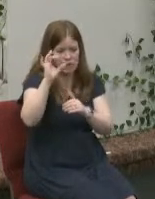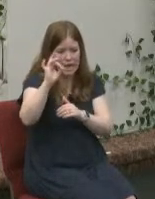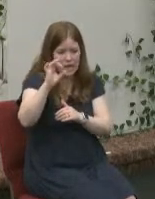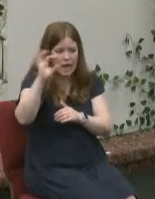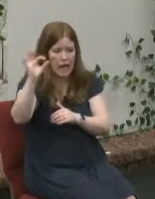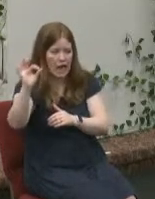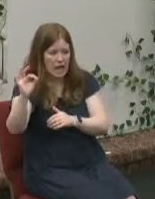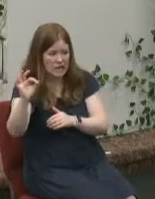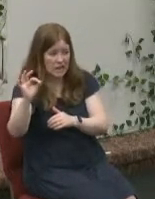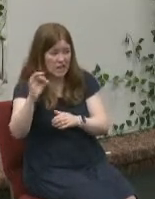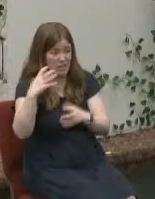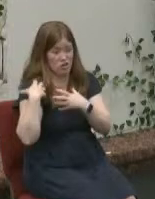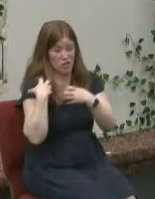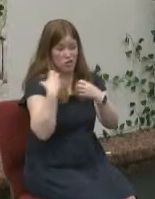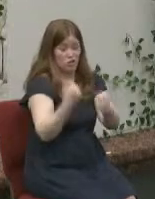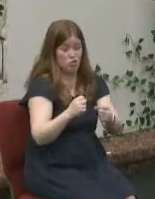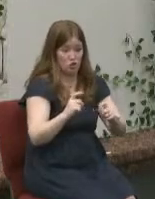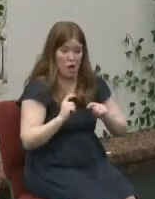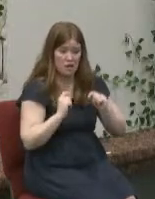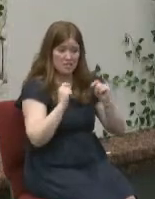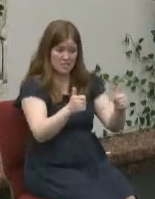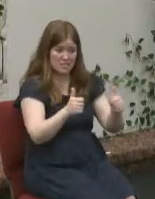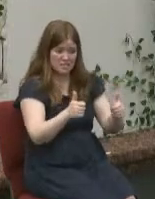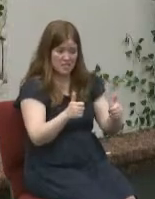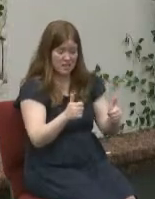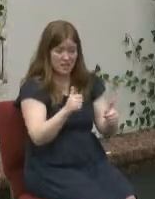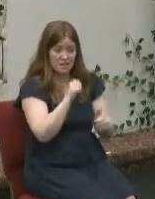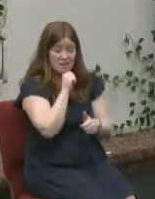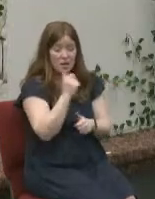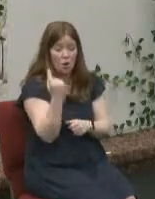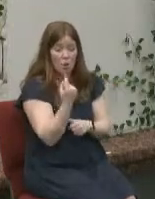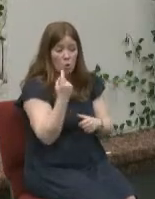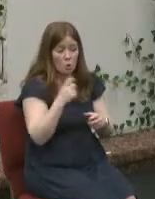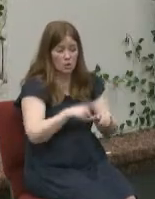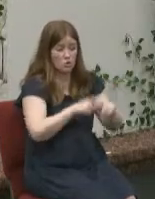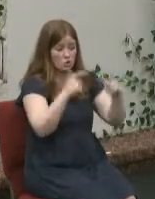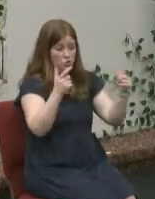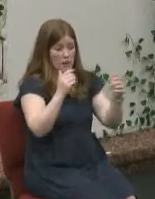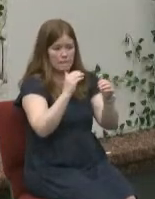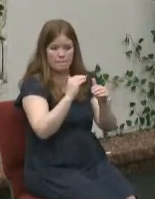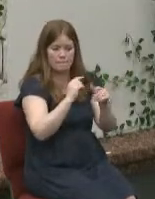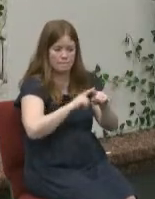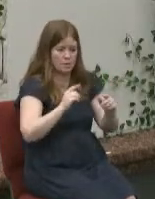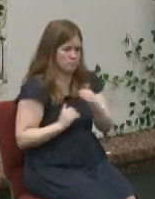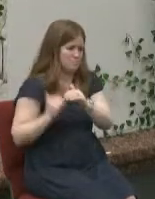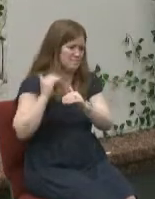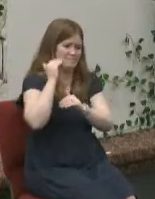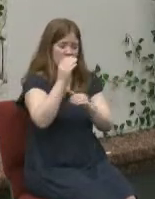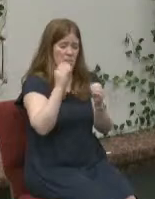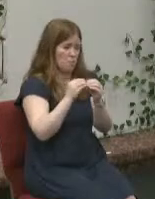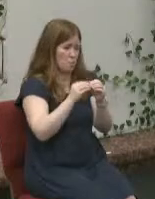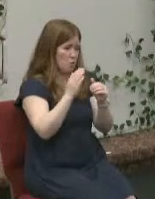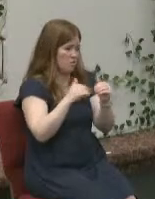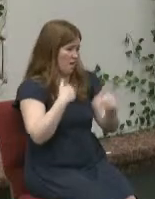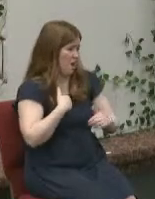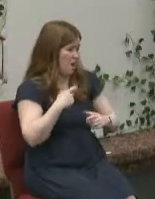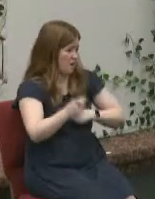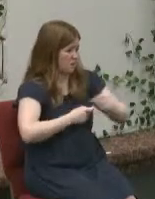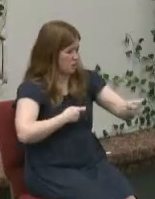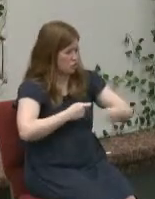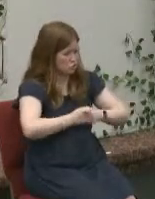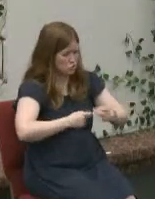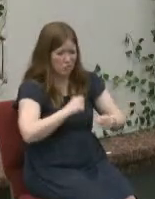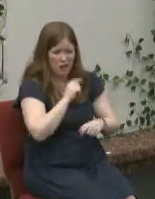not just strong not just sudden not even just severe but over the top you're not ready for a seismic